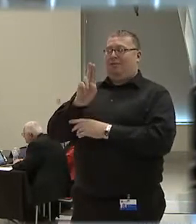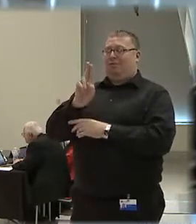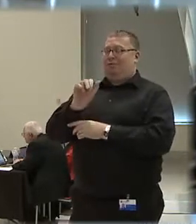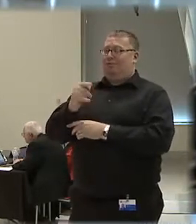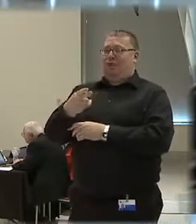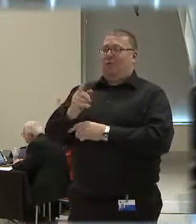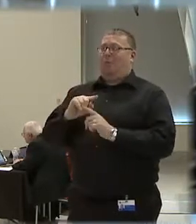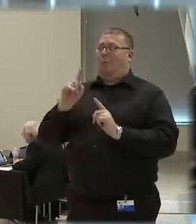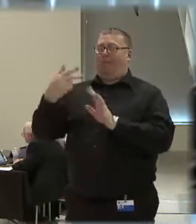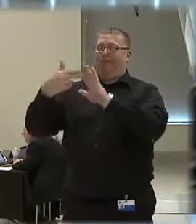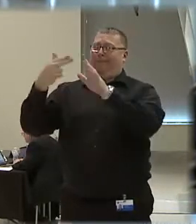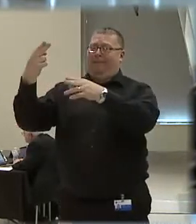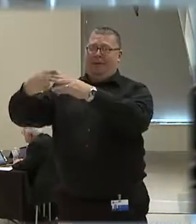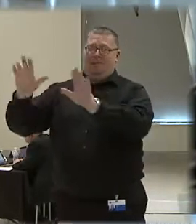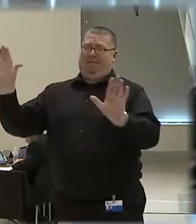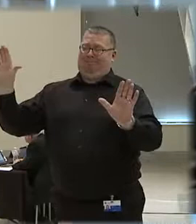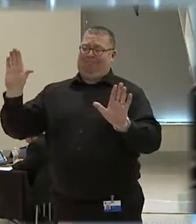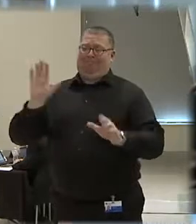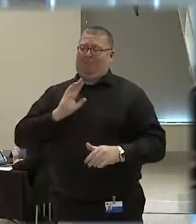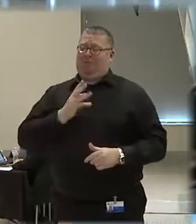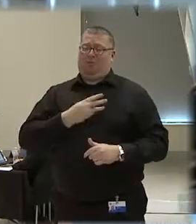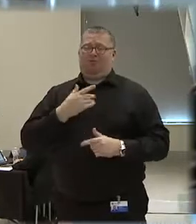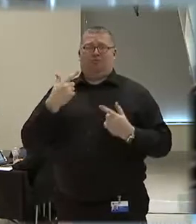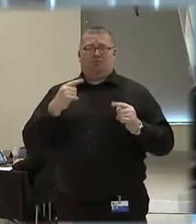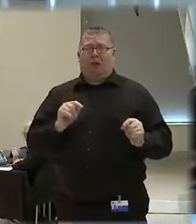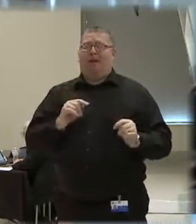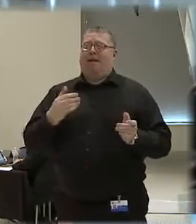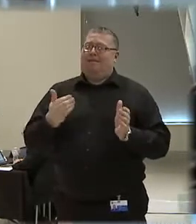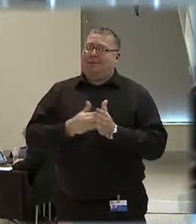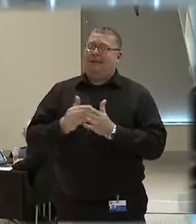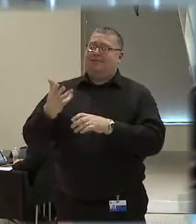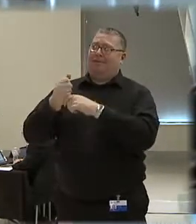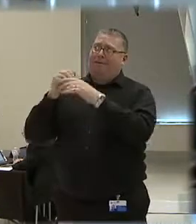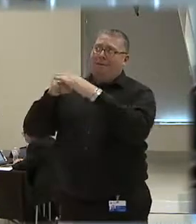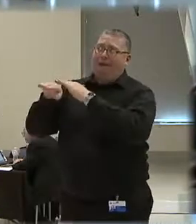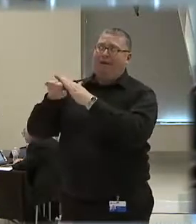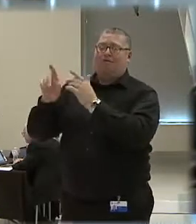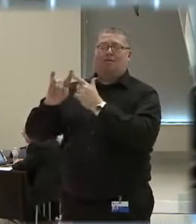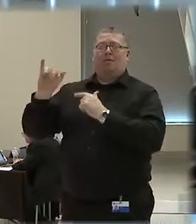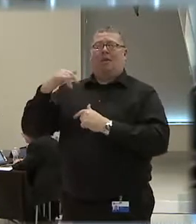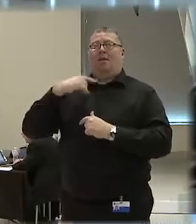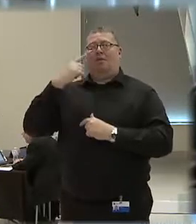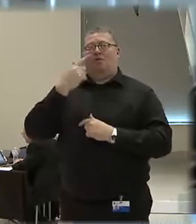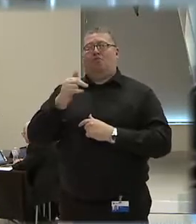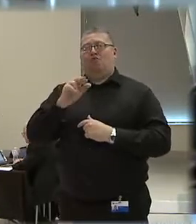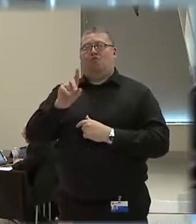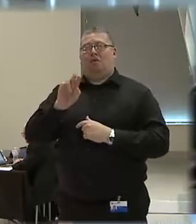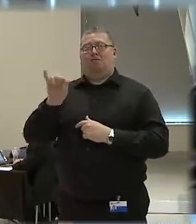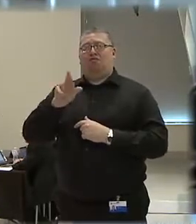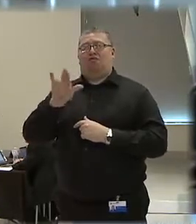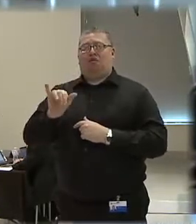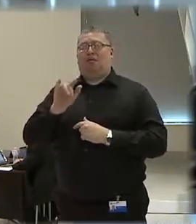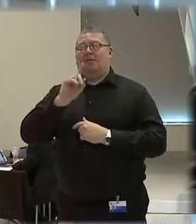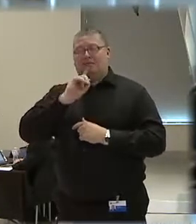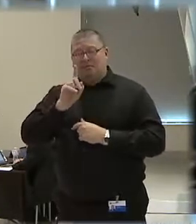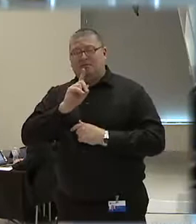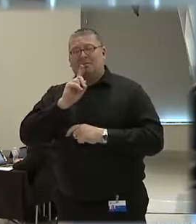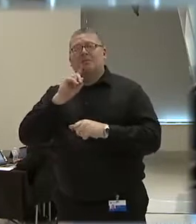-only, and as we try to get access to it, because I think grand jury is actually an